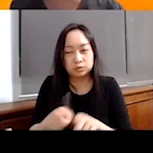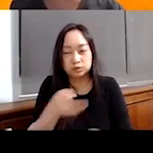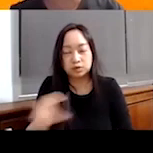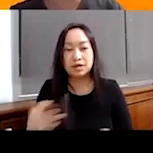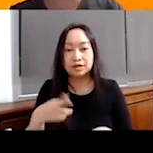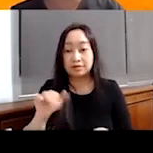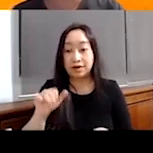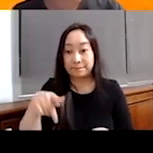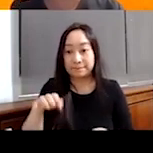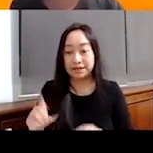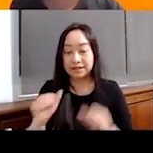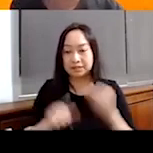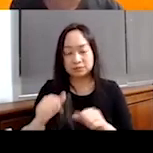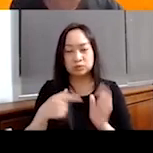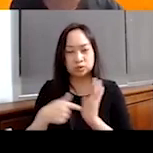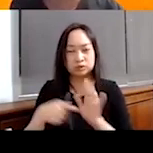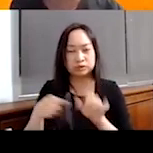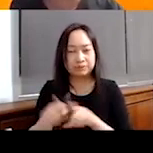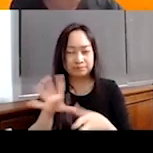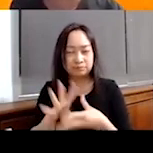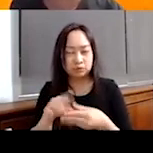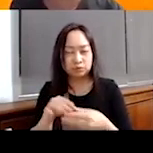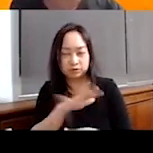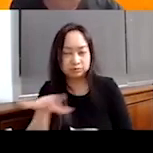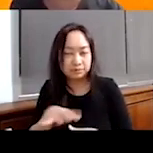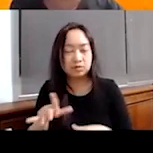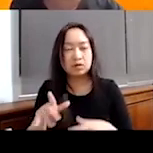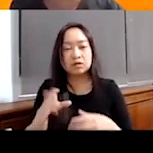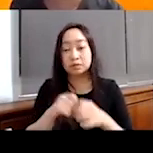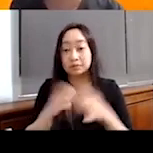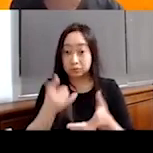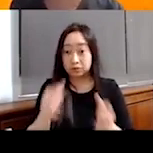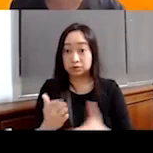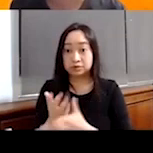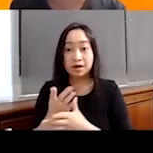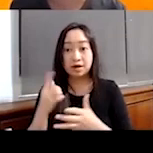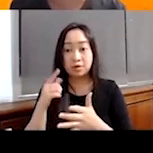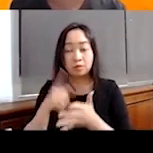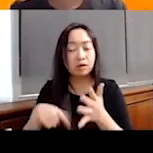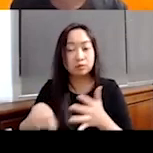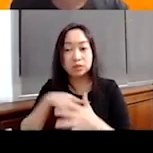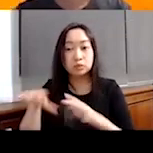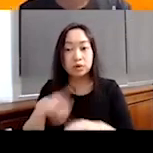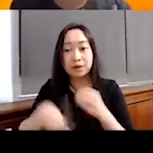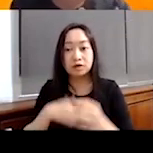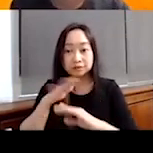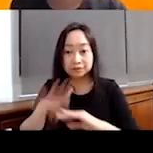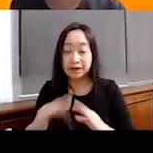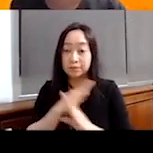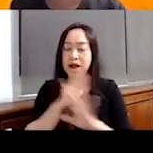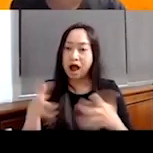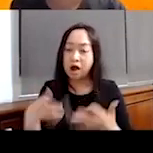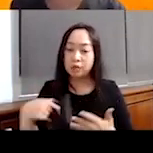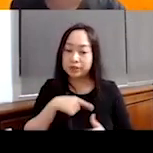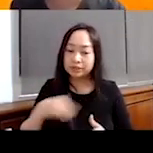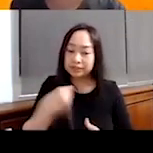rapid assessments also show that. So maybe you want to share a little bit with us in terms of what we're doing, what we're doing around child protection, how do we give voice